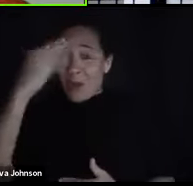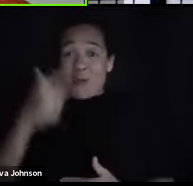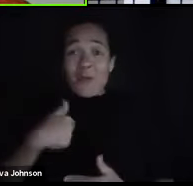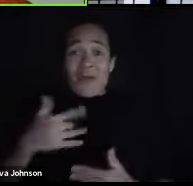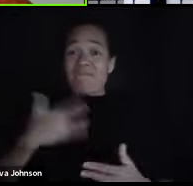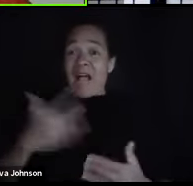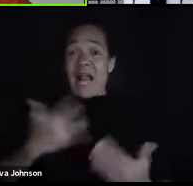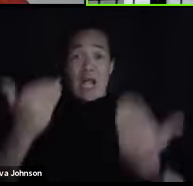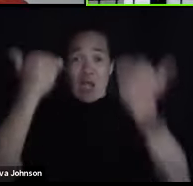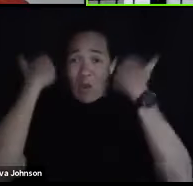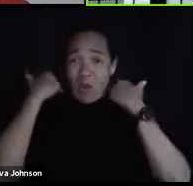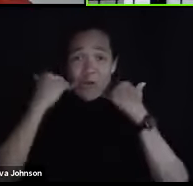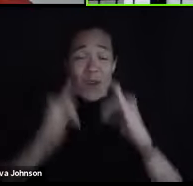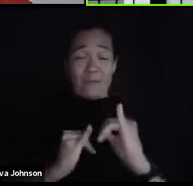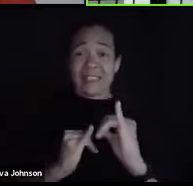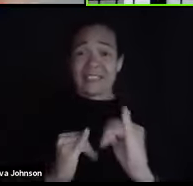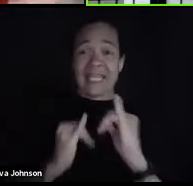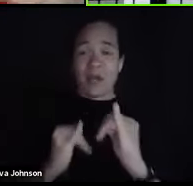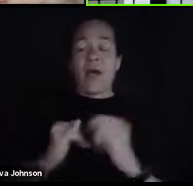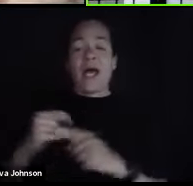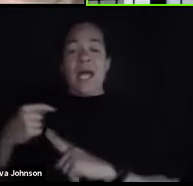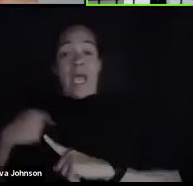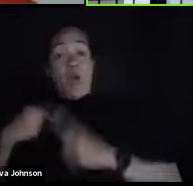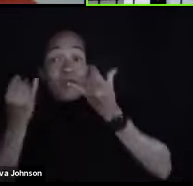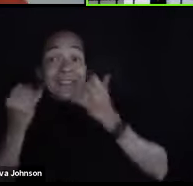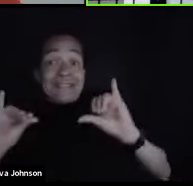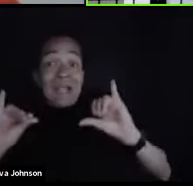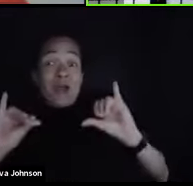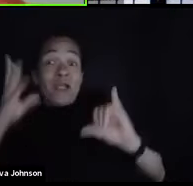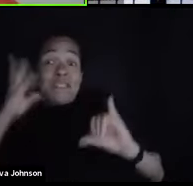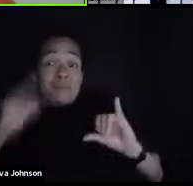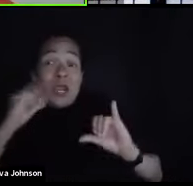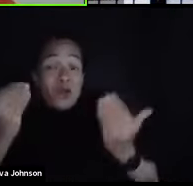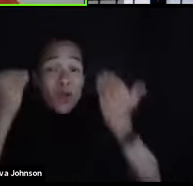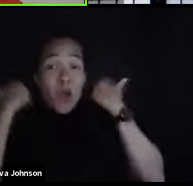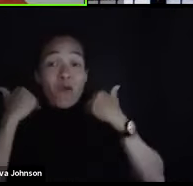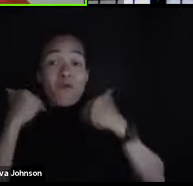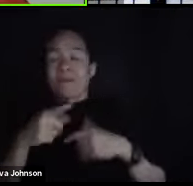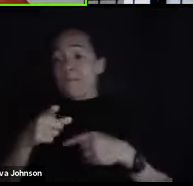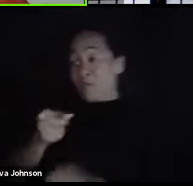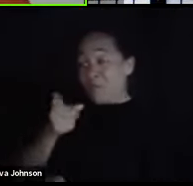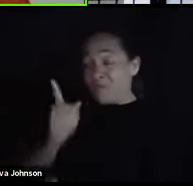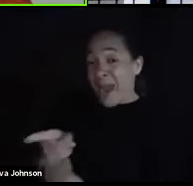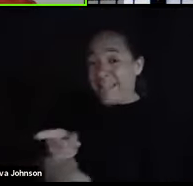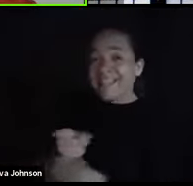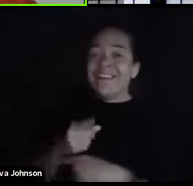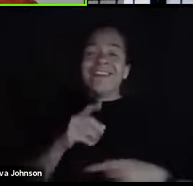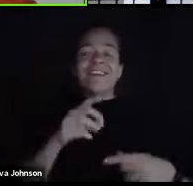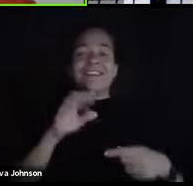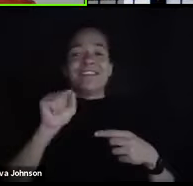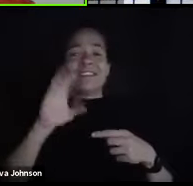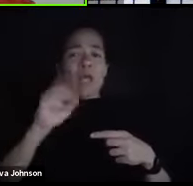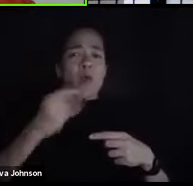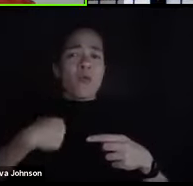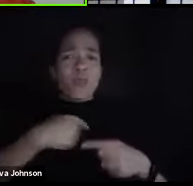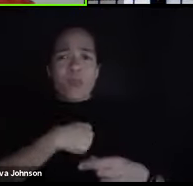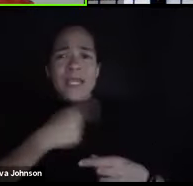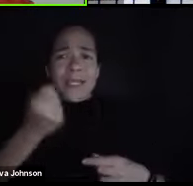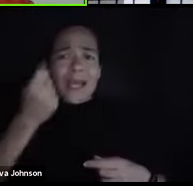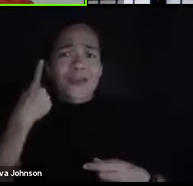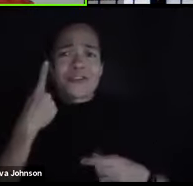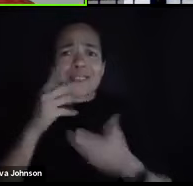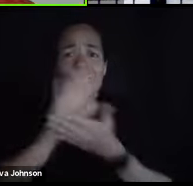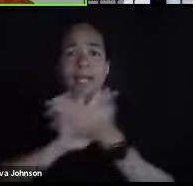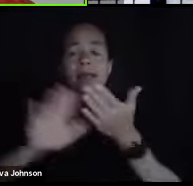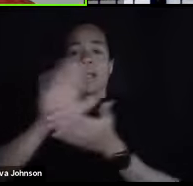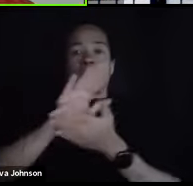like you have. Still do. We still do. Exactly, exactly. Many times we still do. And so we get it. And, you know, college is one of those times